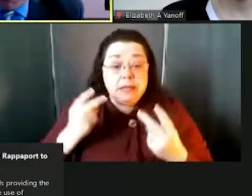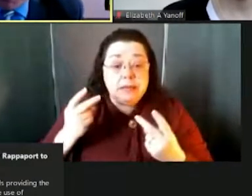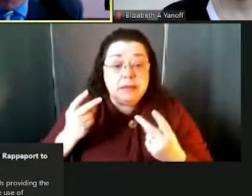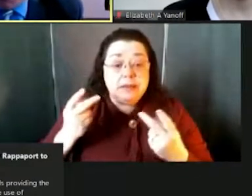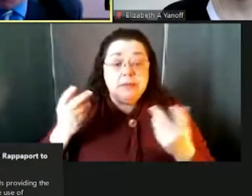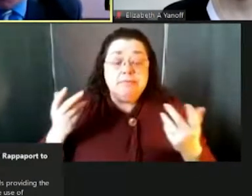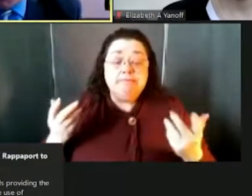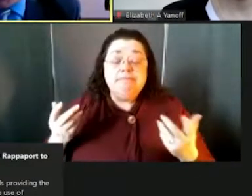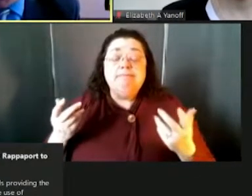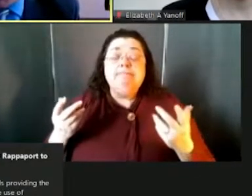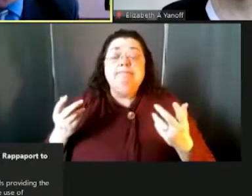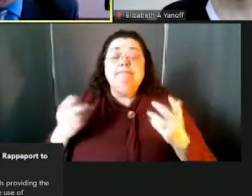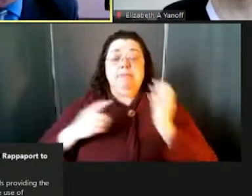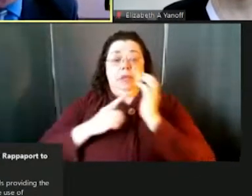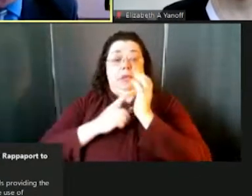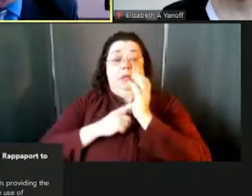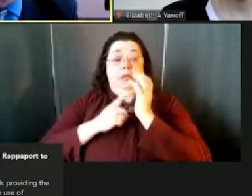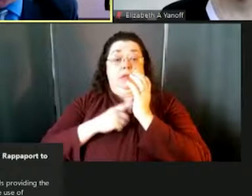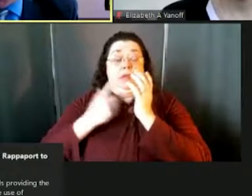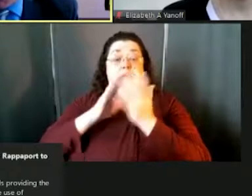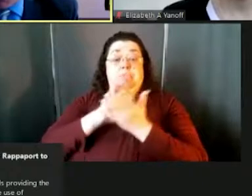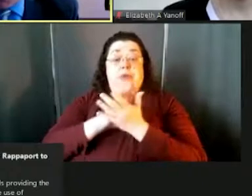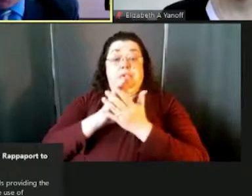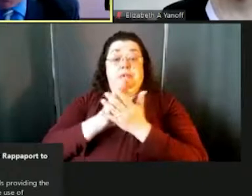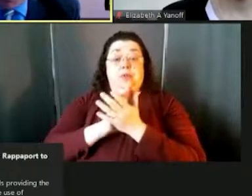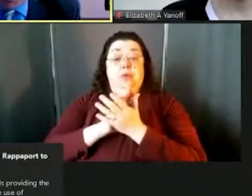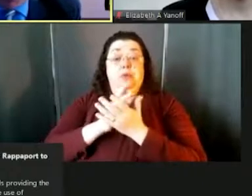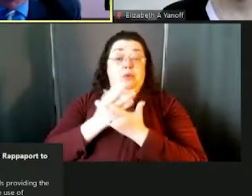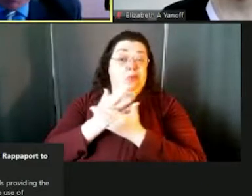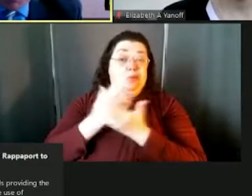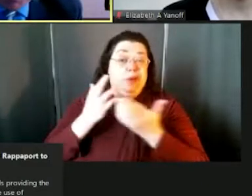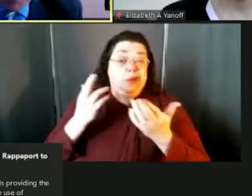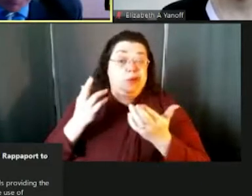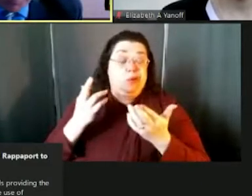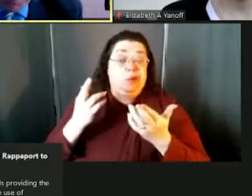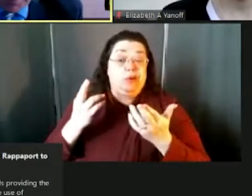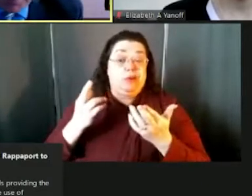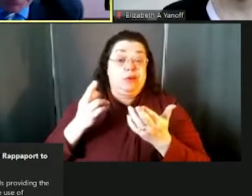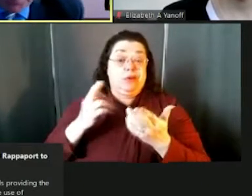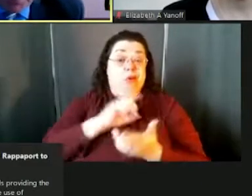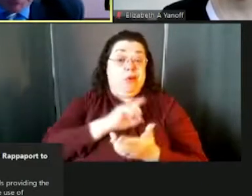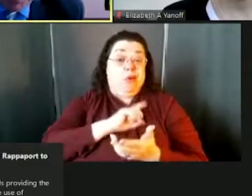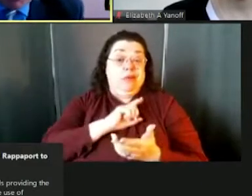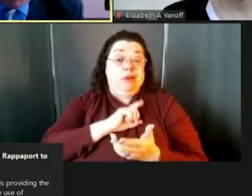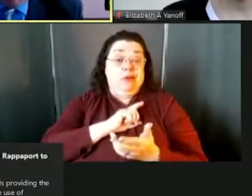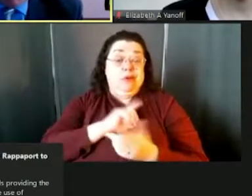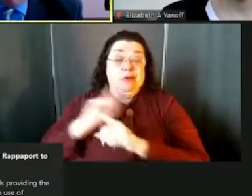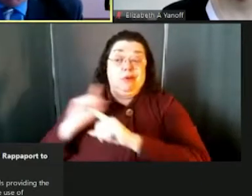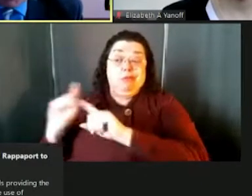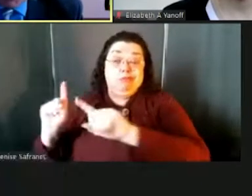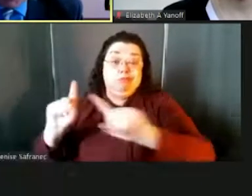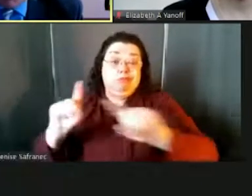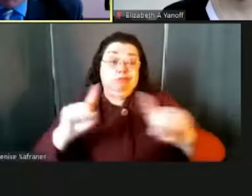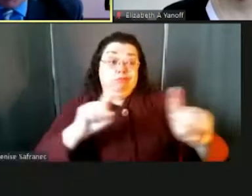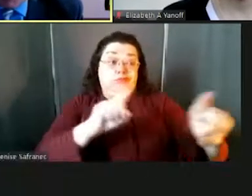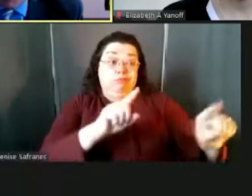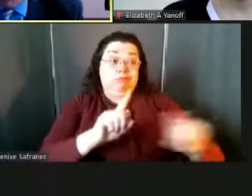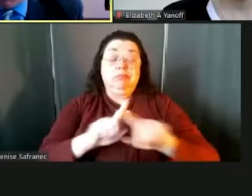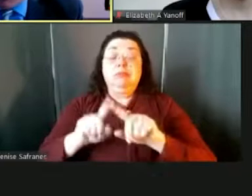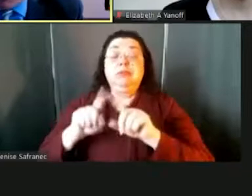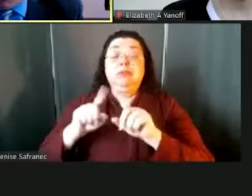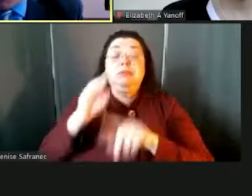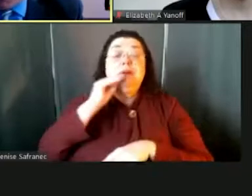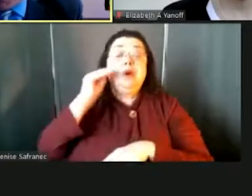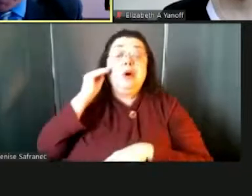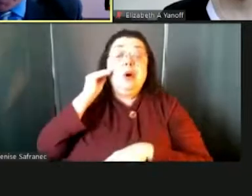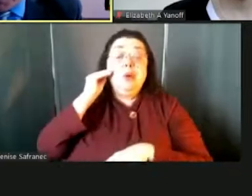administrators. And in some cases, our school resource officers are going out to homes to check on kids. We're emphasizing with our